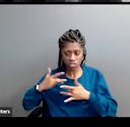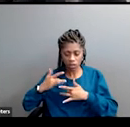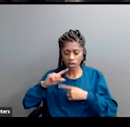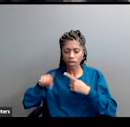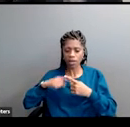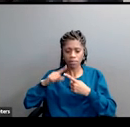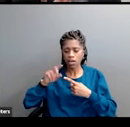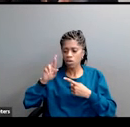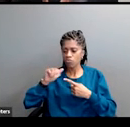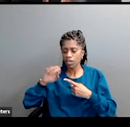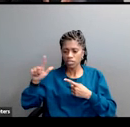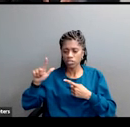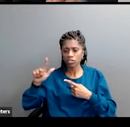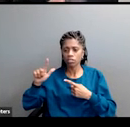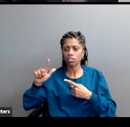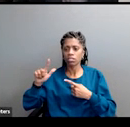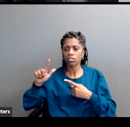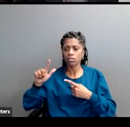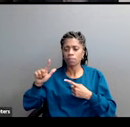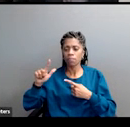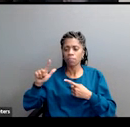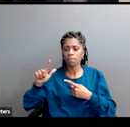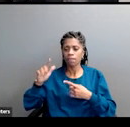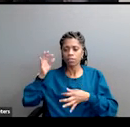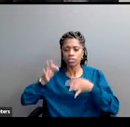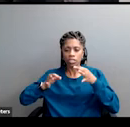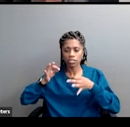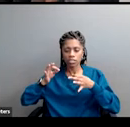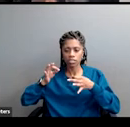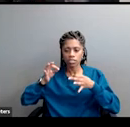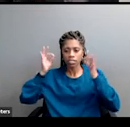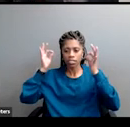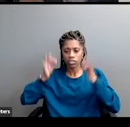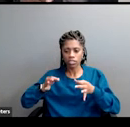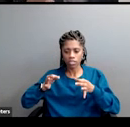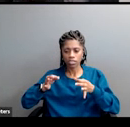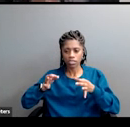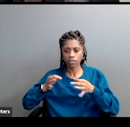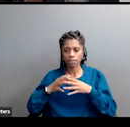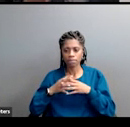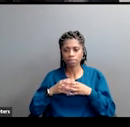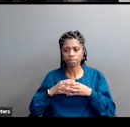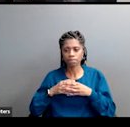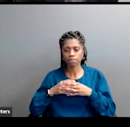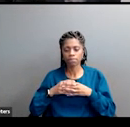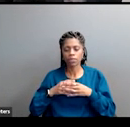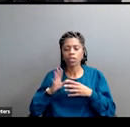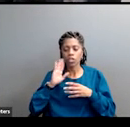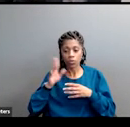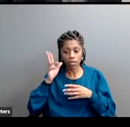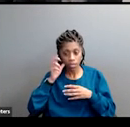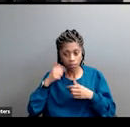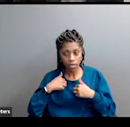here, let me speak in personal terms, though I suspect most of you, this will resonate, you'll, you'll, you'll hear what I'm saying.